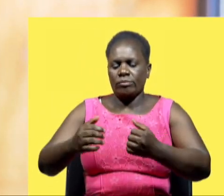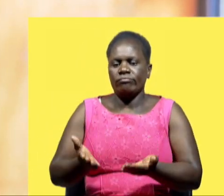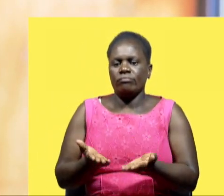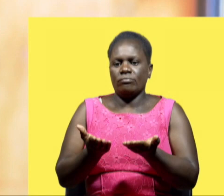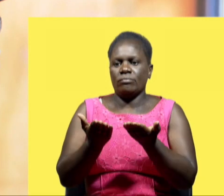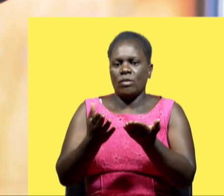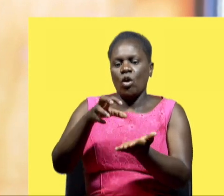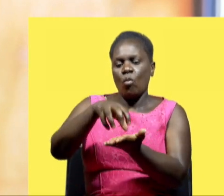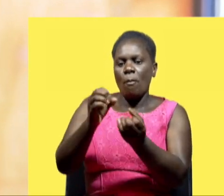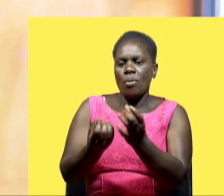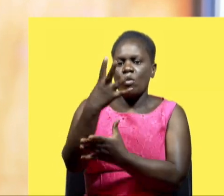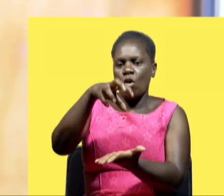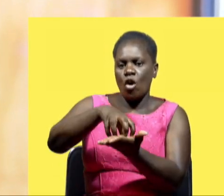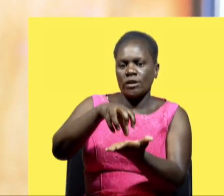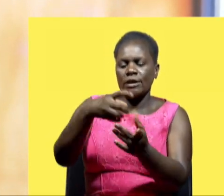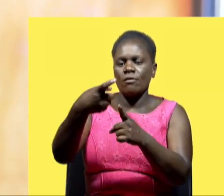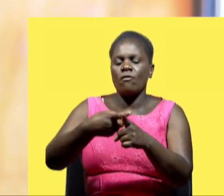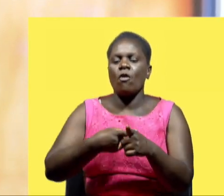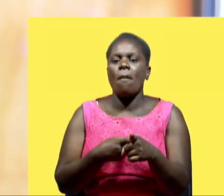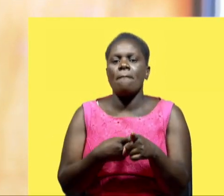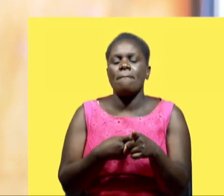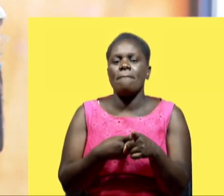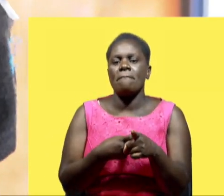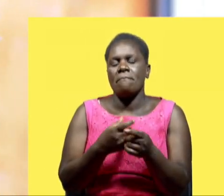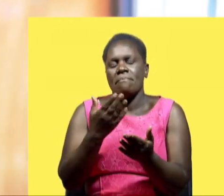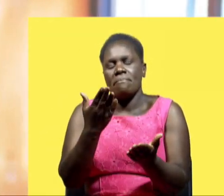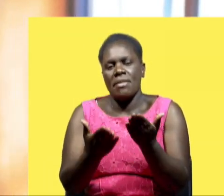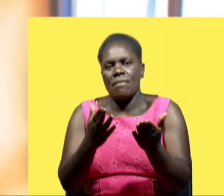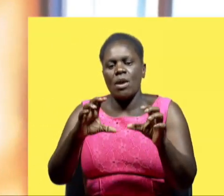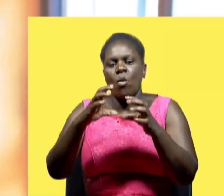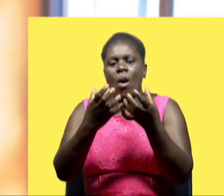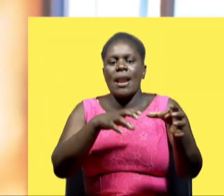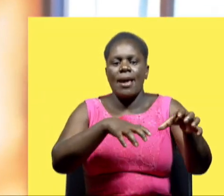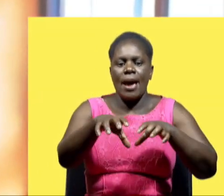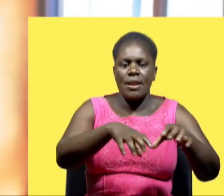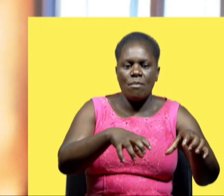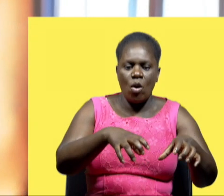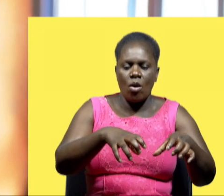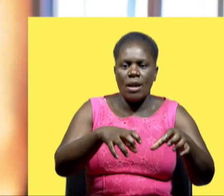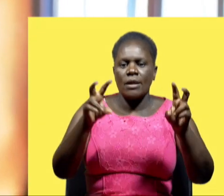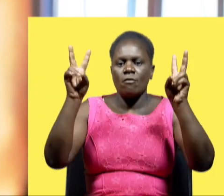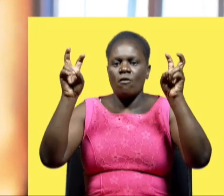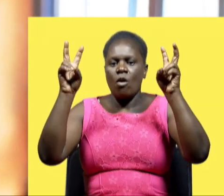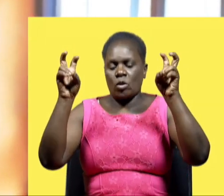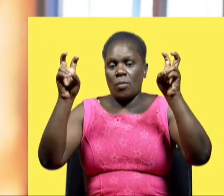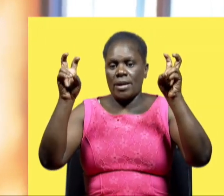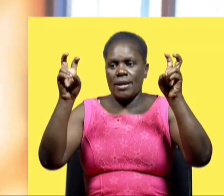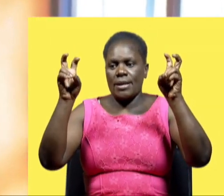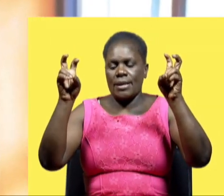content from maybe wildlife as a subject area of focus